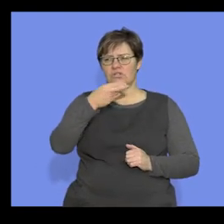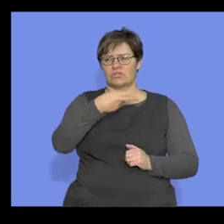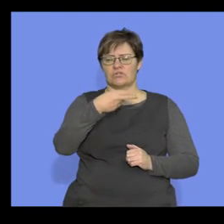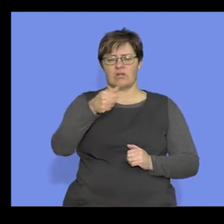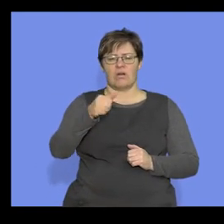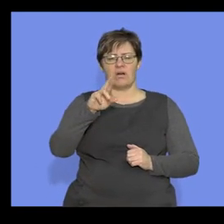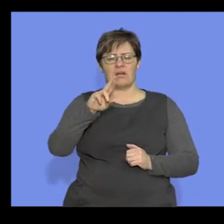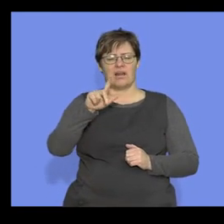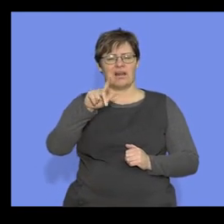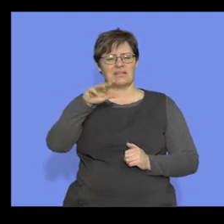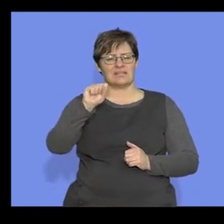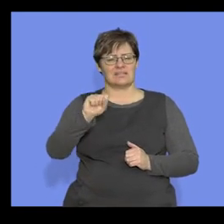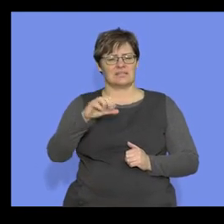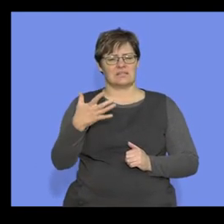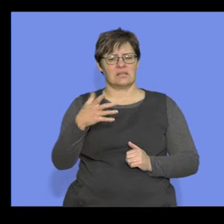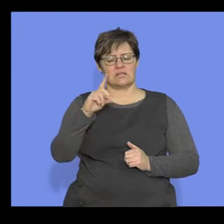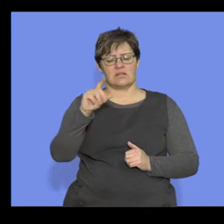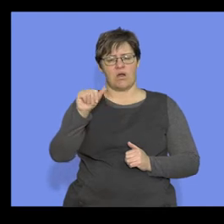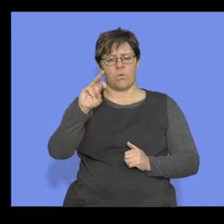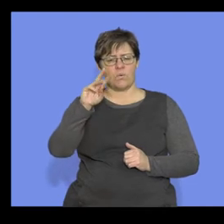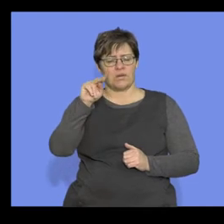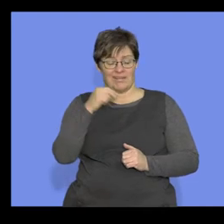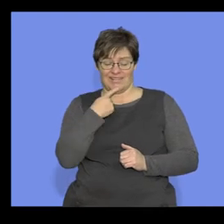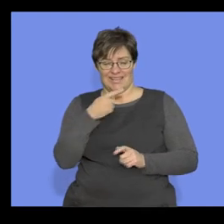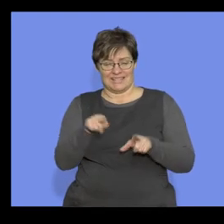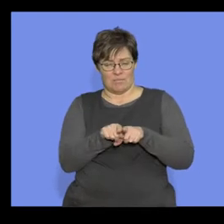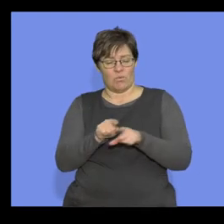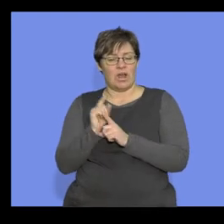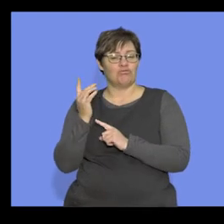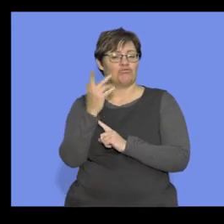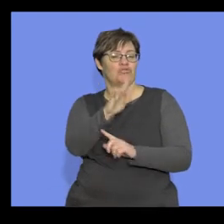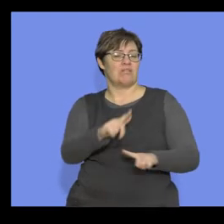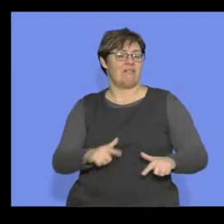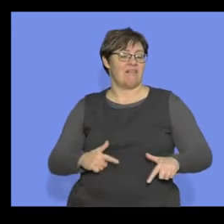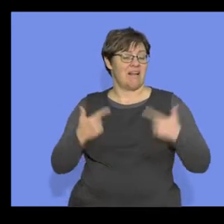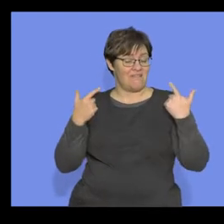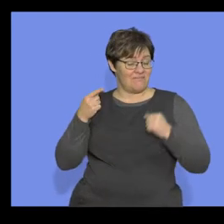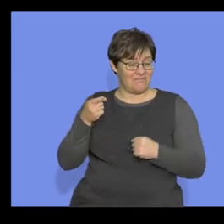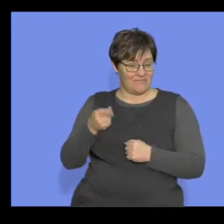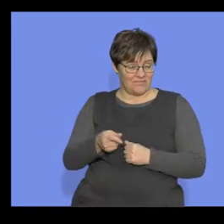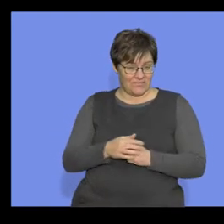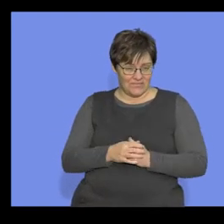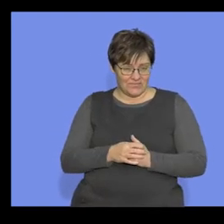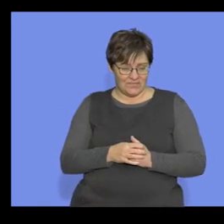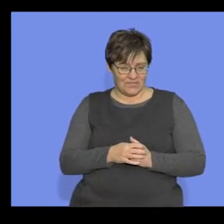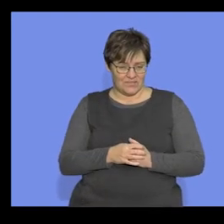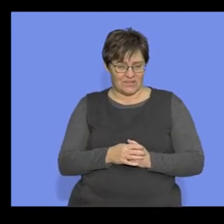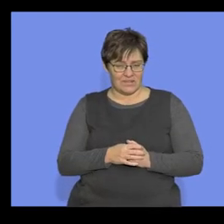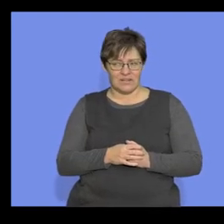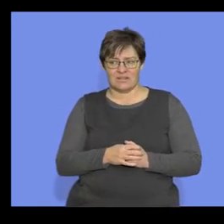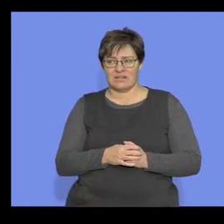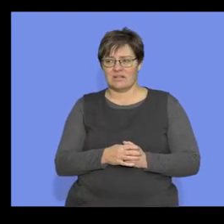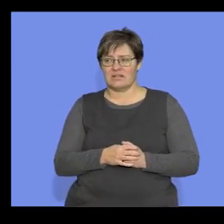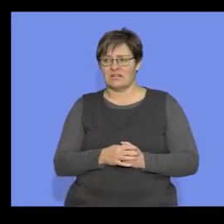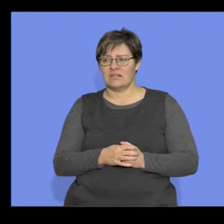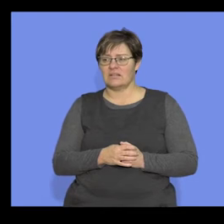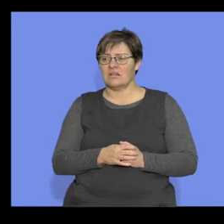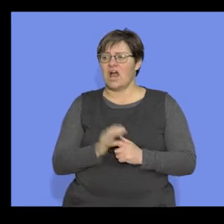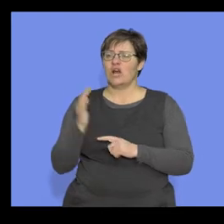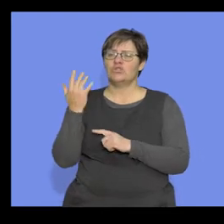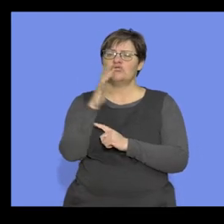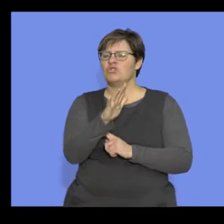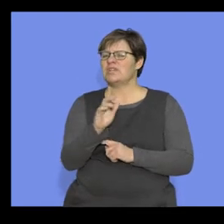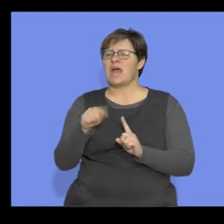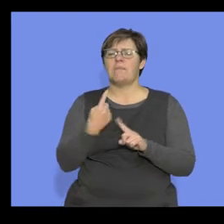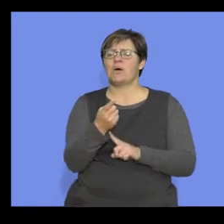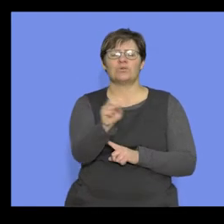would have also said it. It's about this tree of life. And here, this is the reason why I've given this diagram. What is